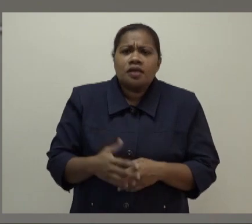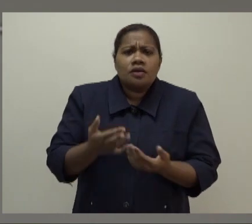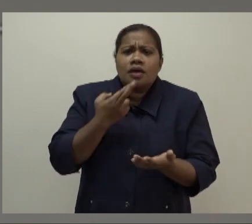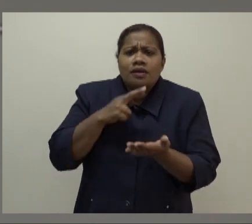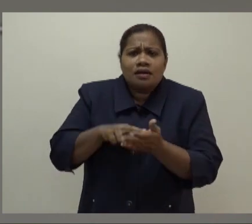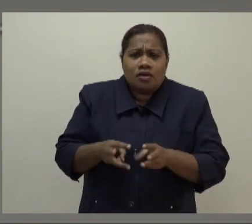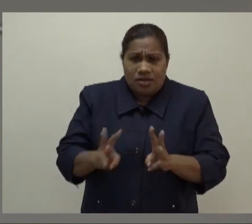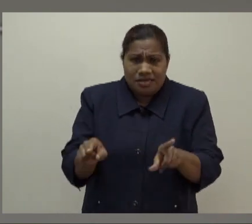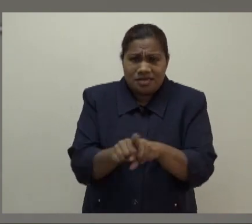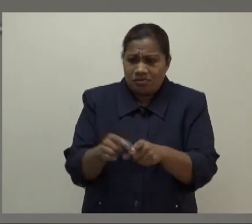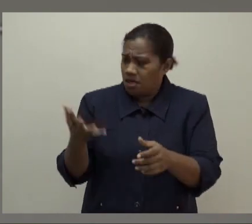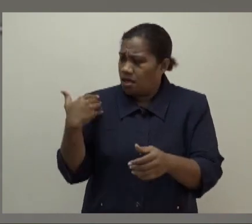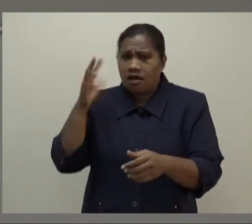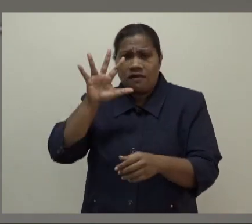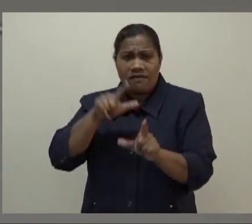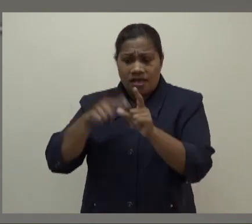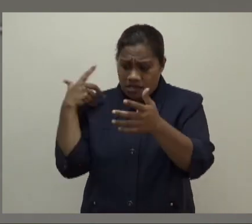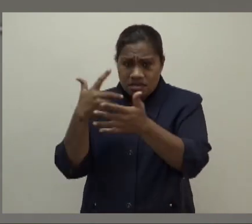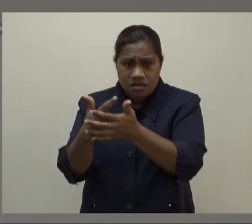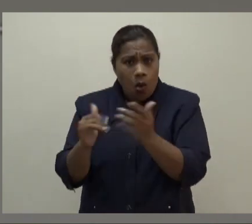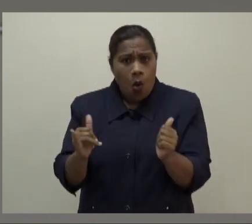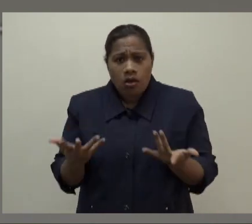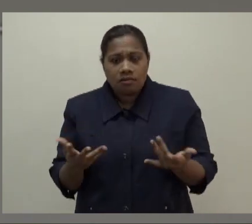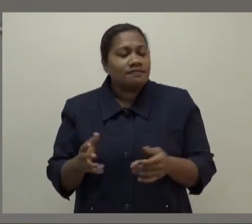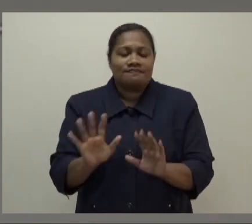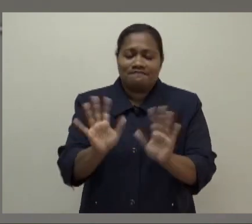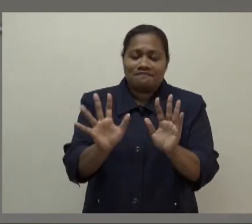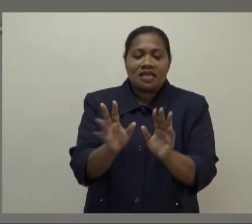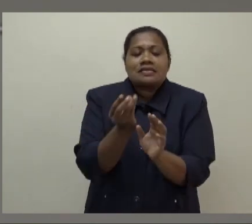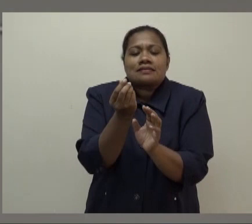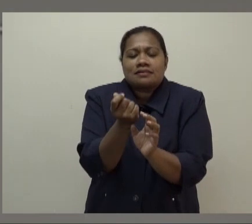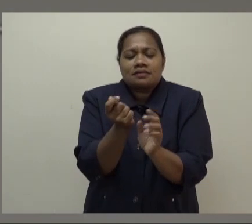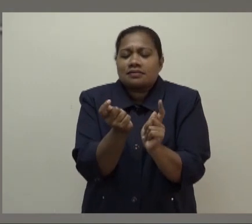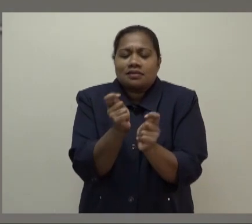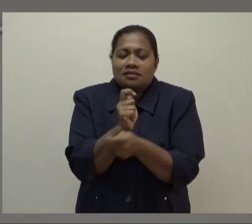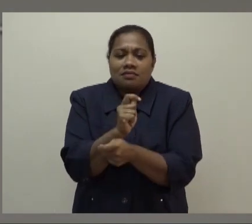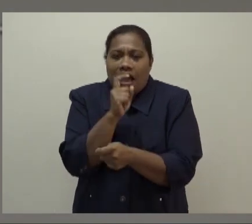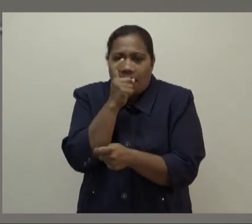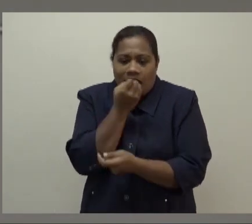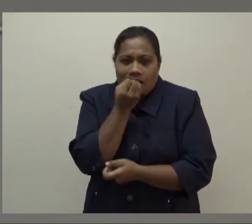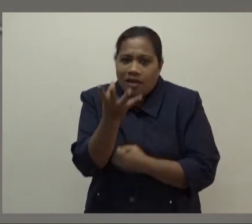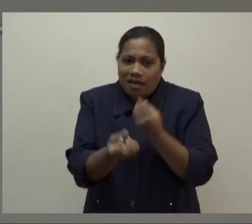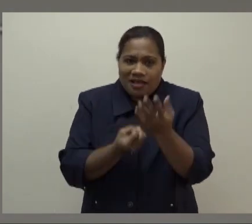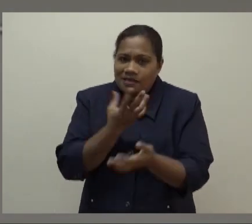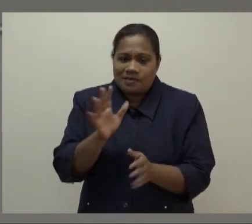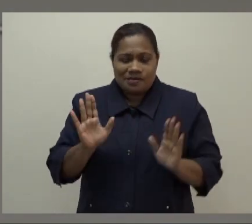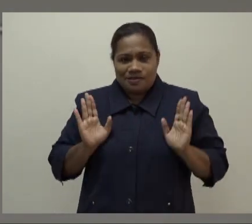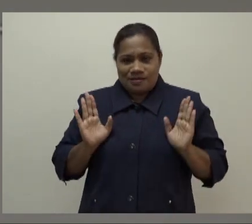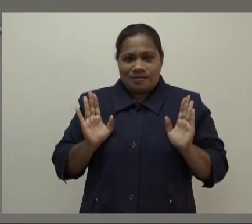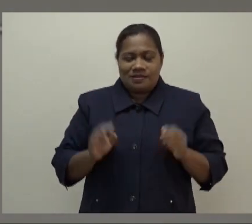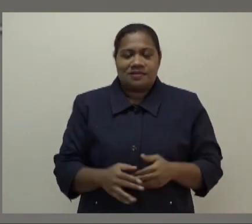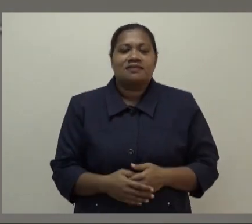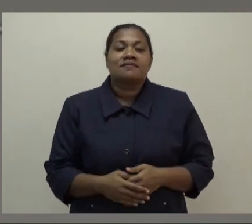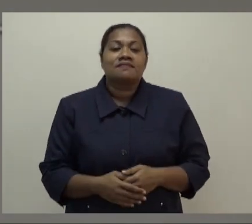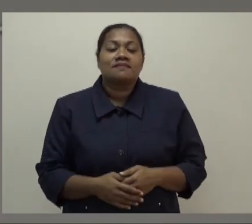that five years or did it? No, there are some slight differences there and I can't tell you of the I'll have to get you the reports to be able to